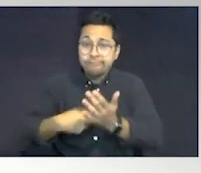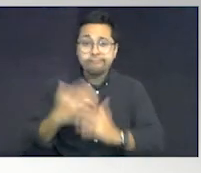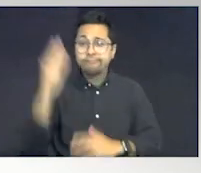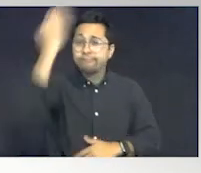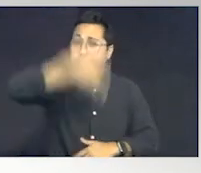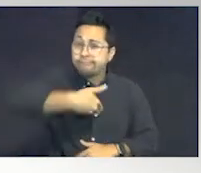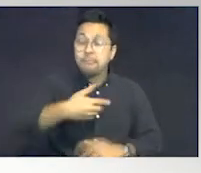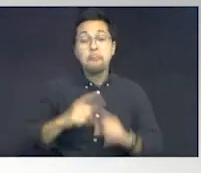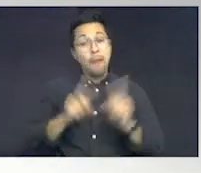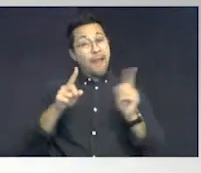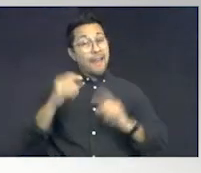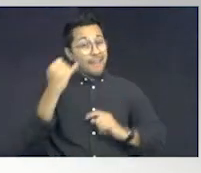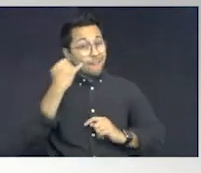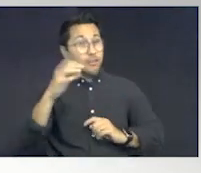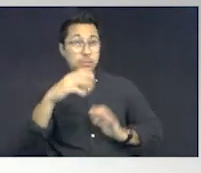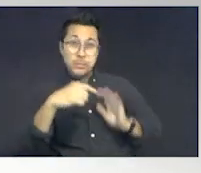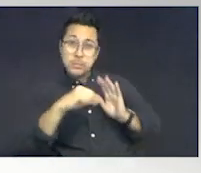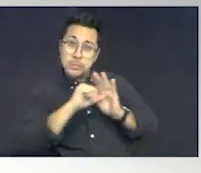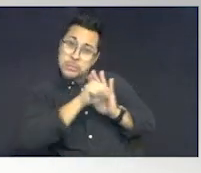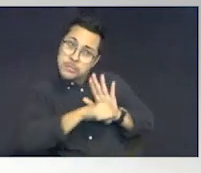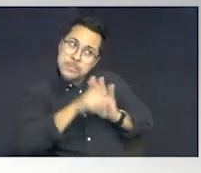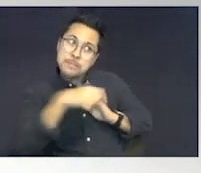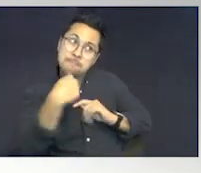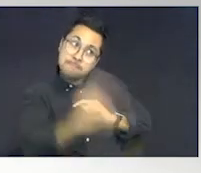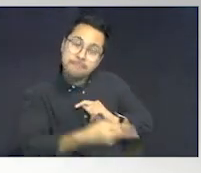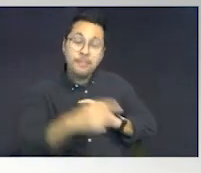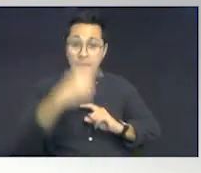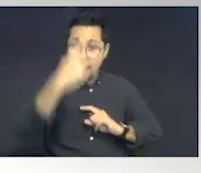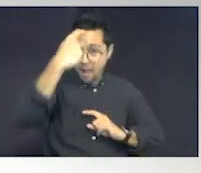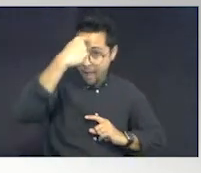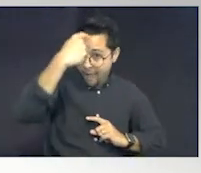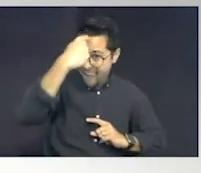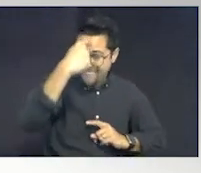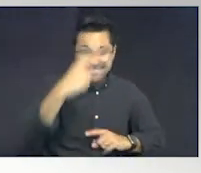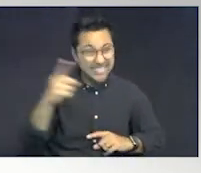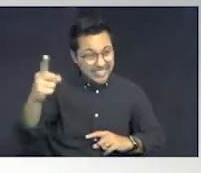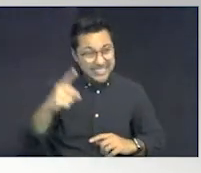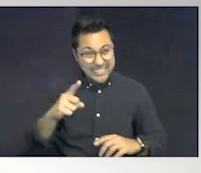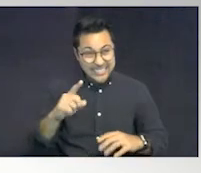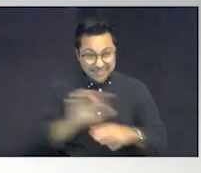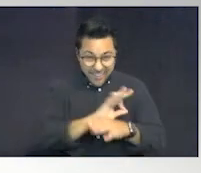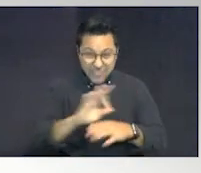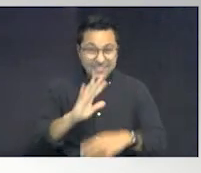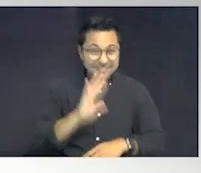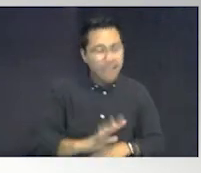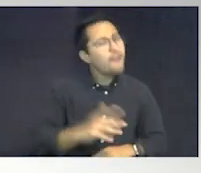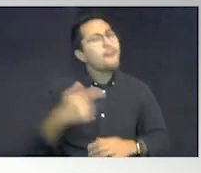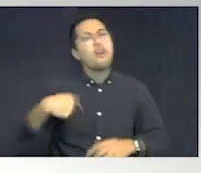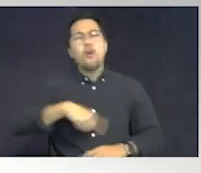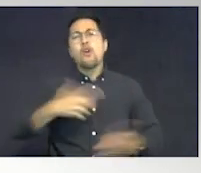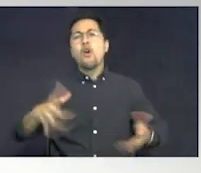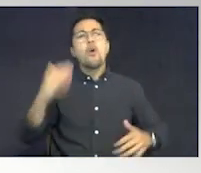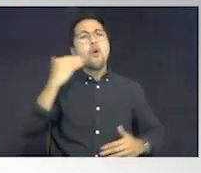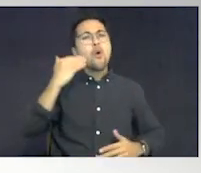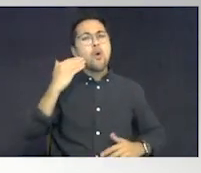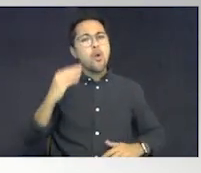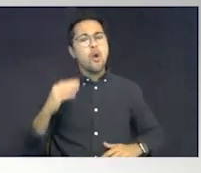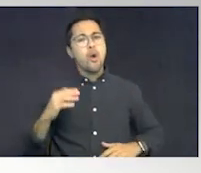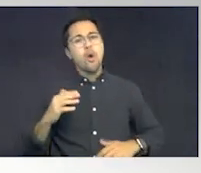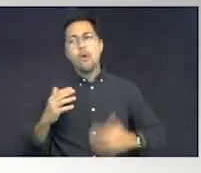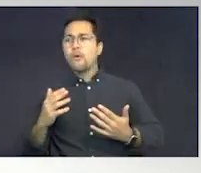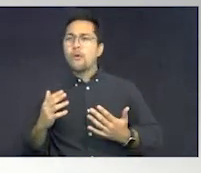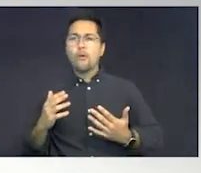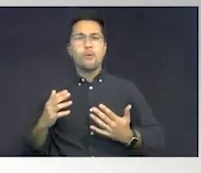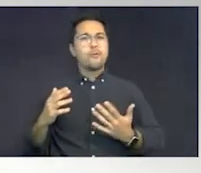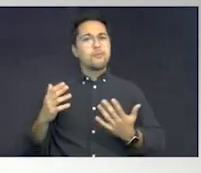But if you constantly tell the officer cognitively, he's at this level. We all know our childs are cognitively maybe